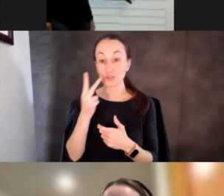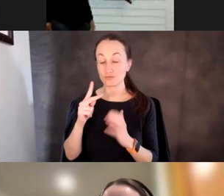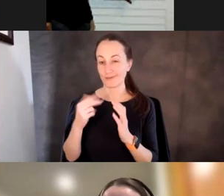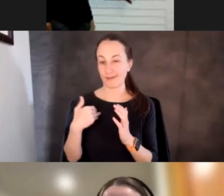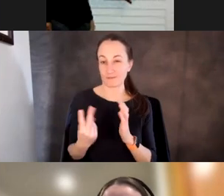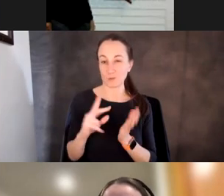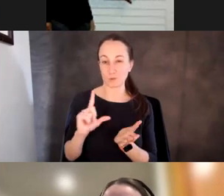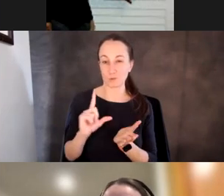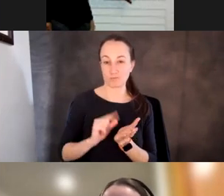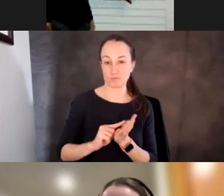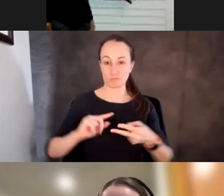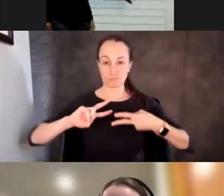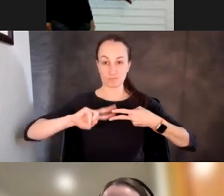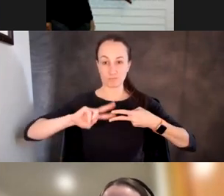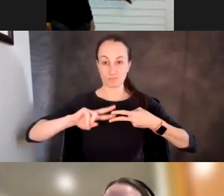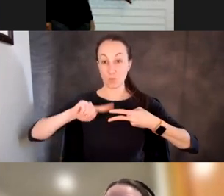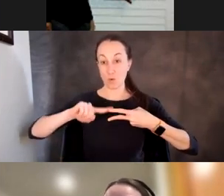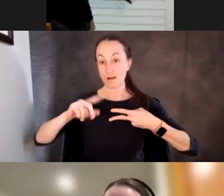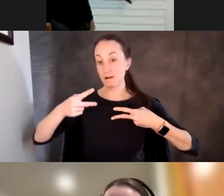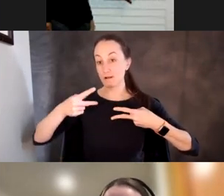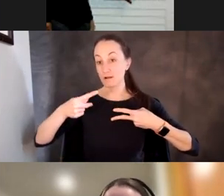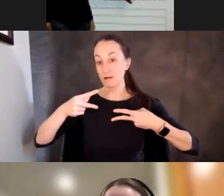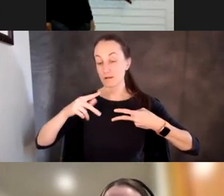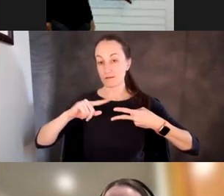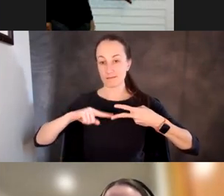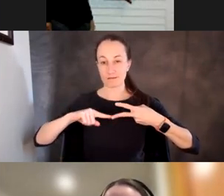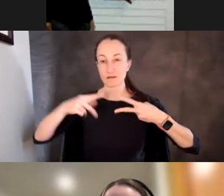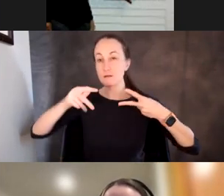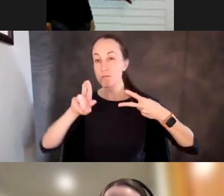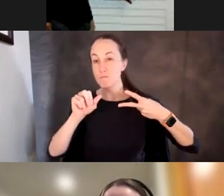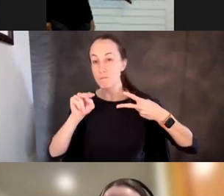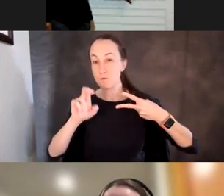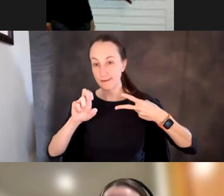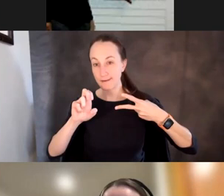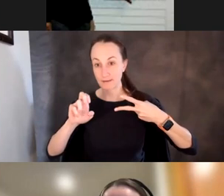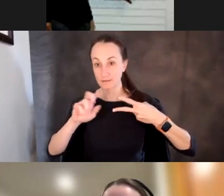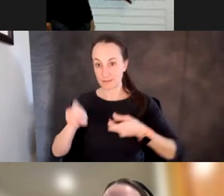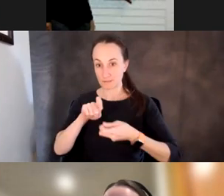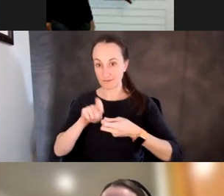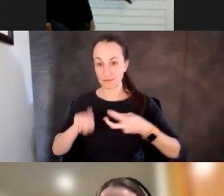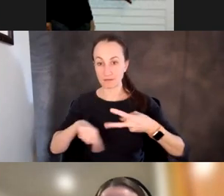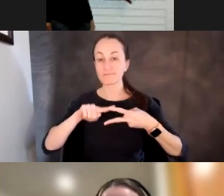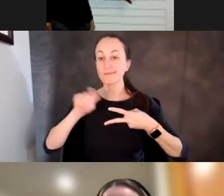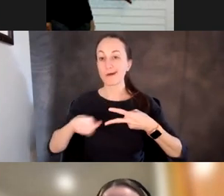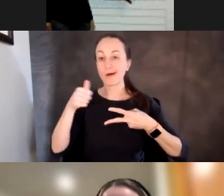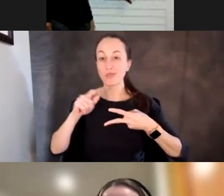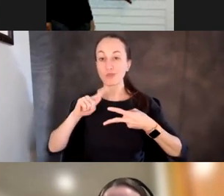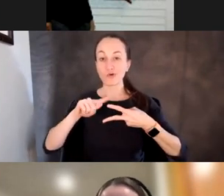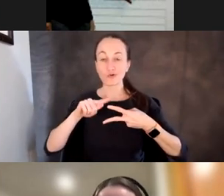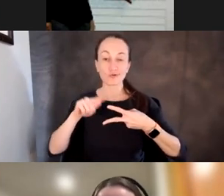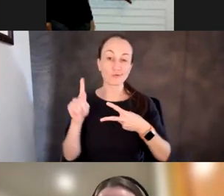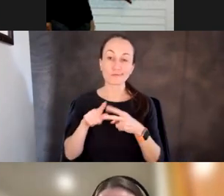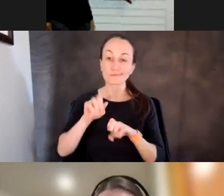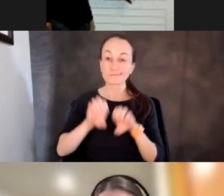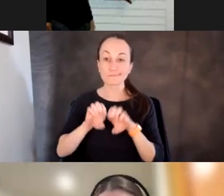Prance in particular, and the one on the top is about other sorts of experiments that we were able to do with, uh, with sort of